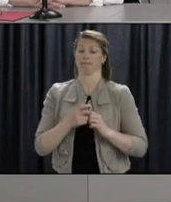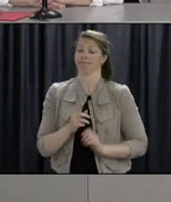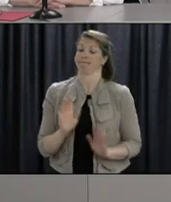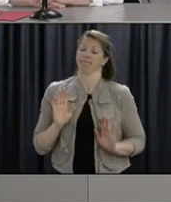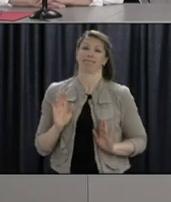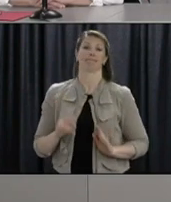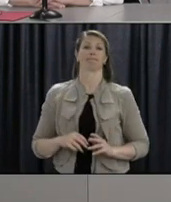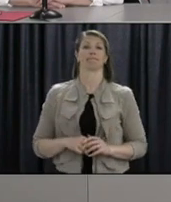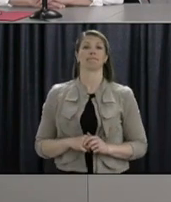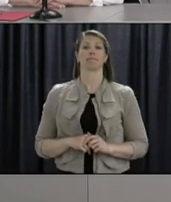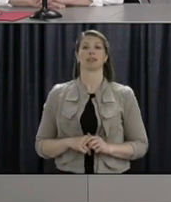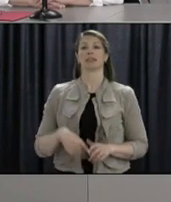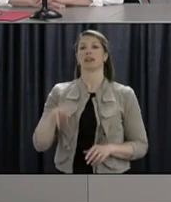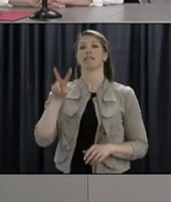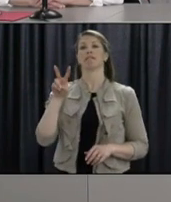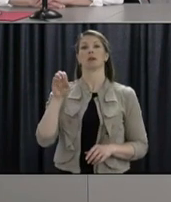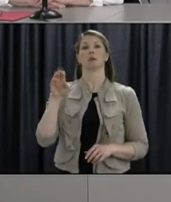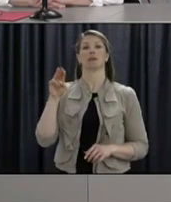Please go ahead.